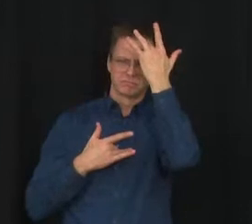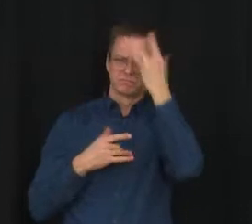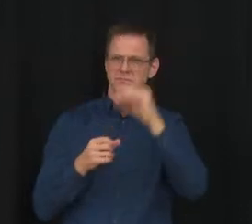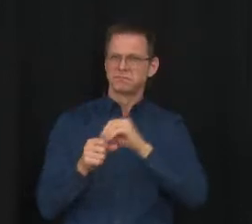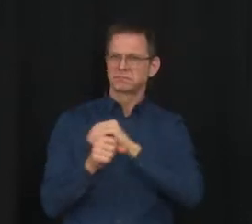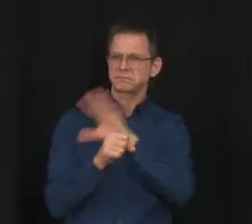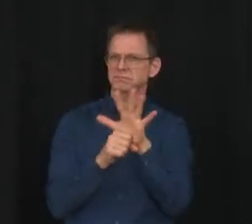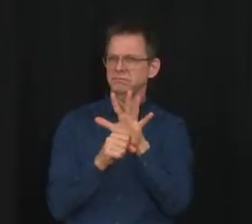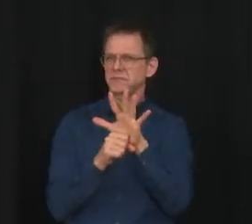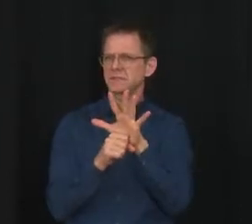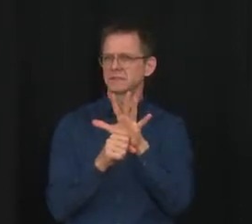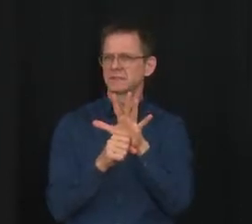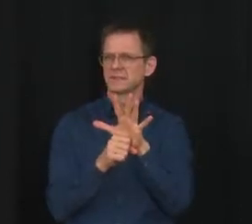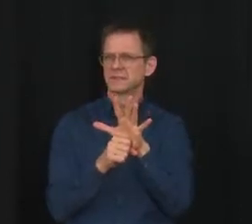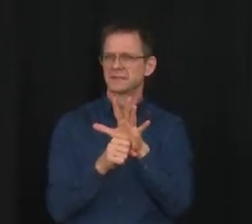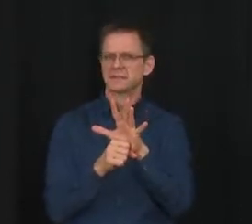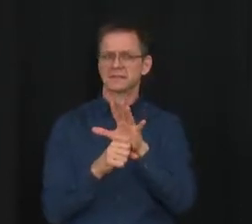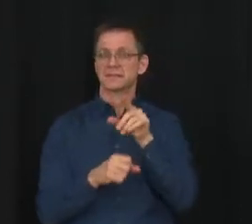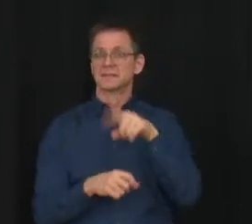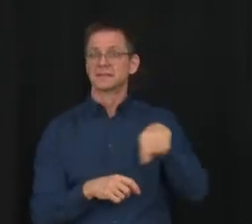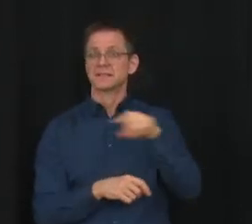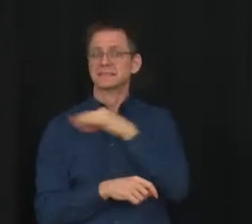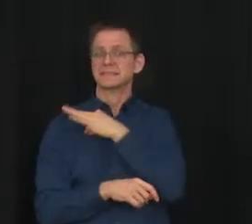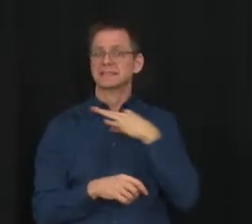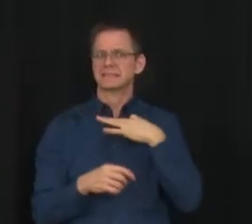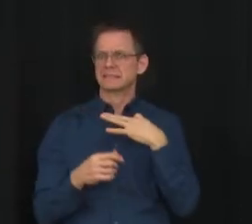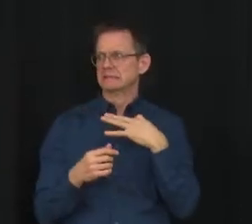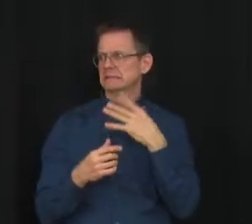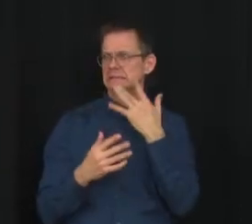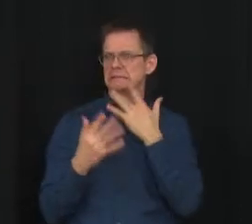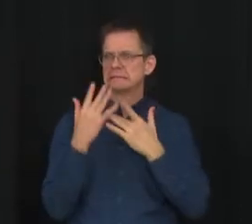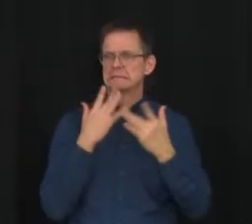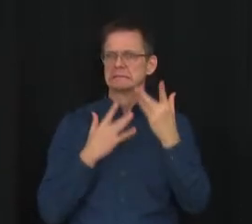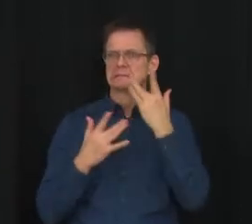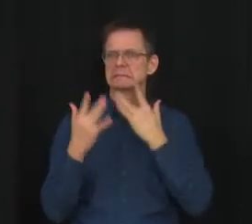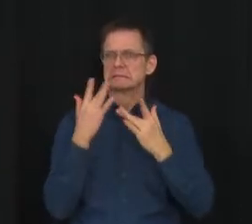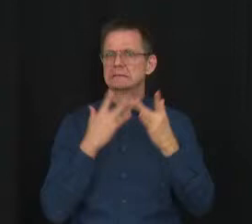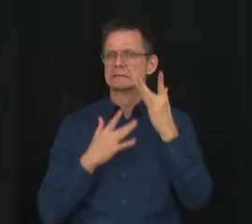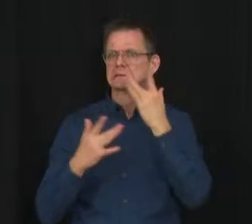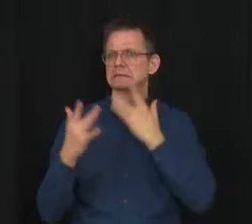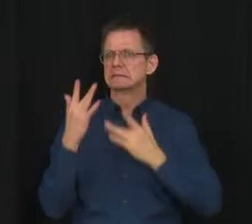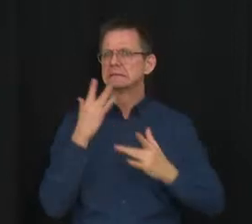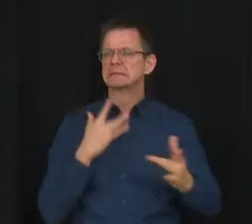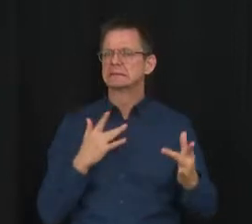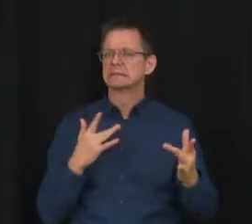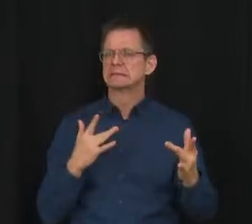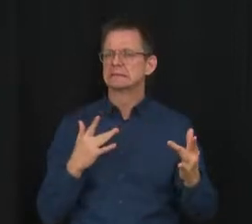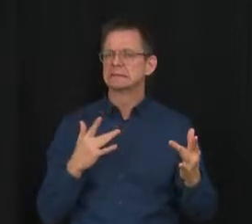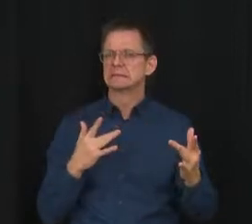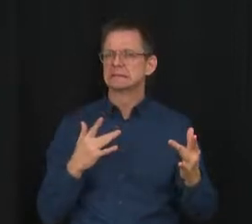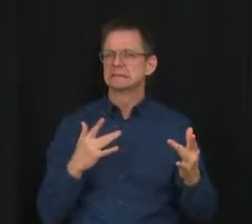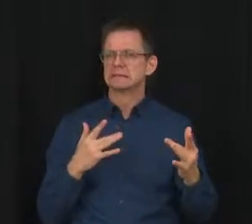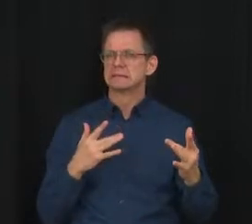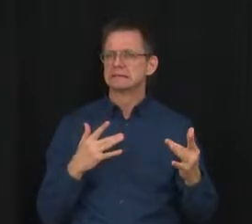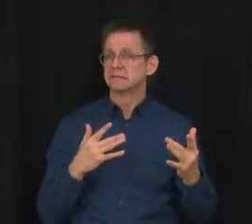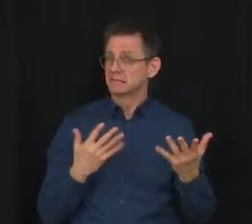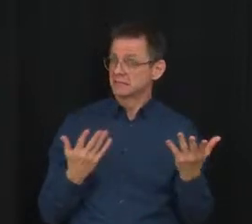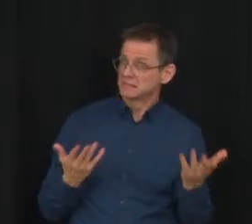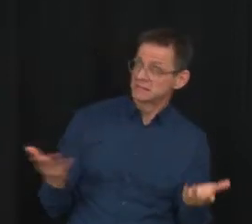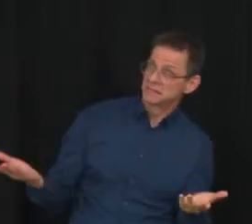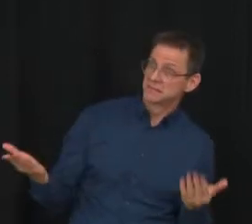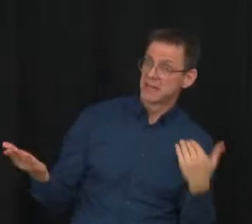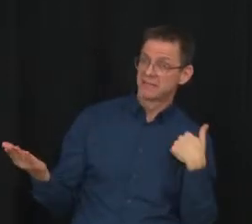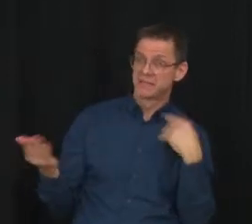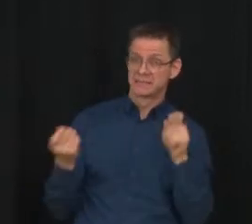And short staffing has previously, of course, been one of the reasons for schools needing to shift online. Can you quantify what the ministry has heard from school